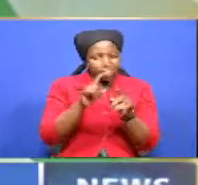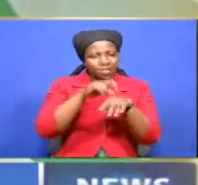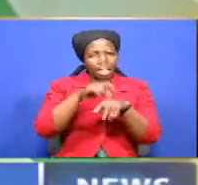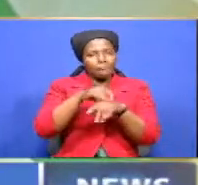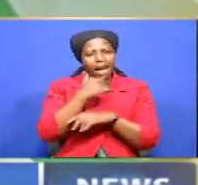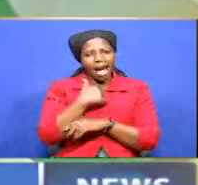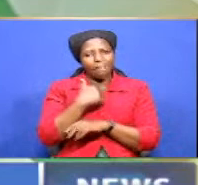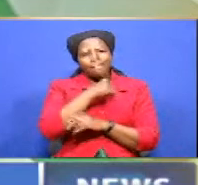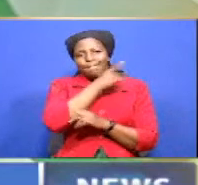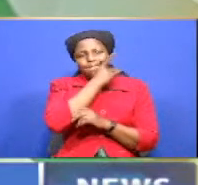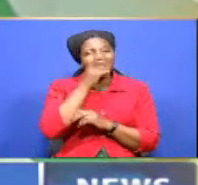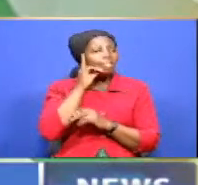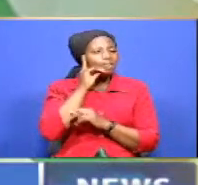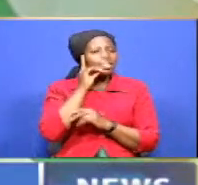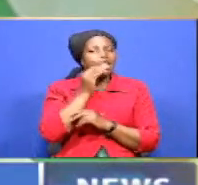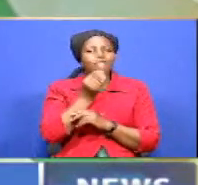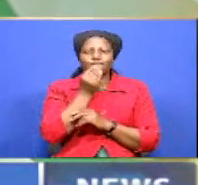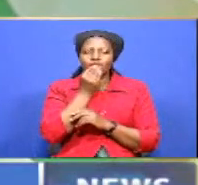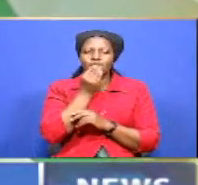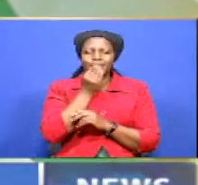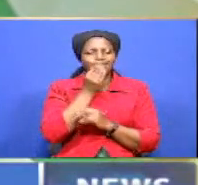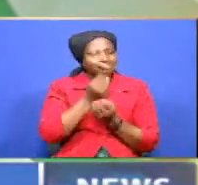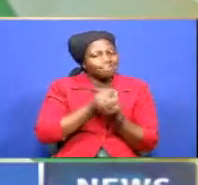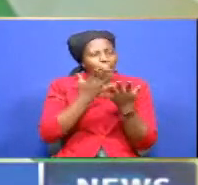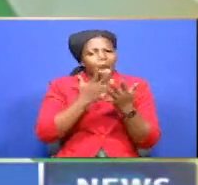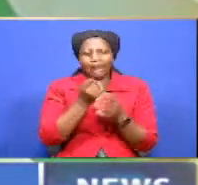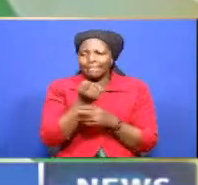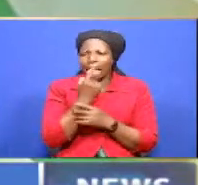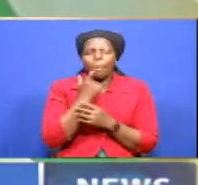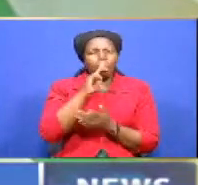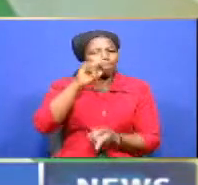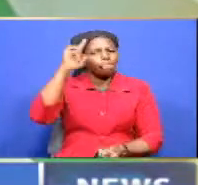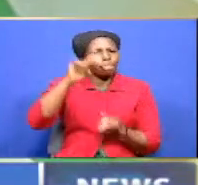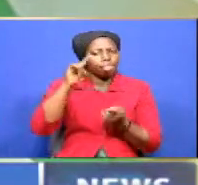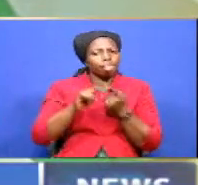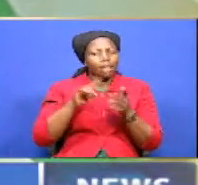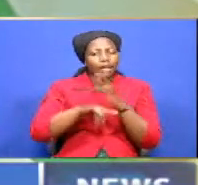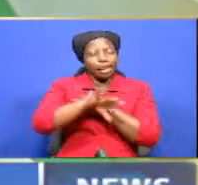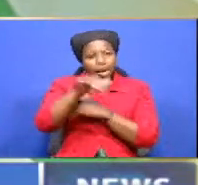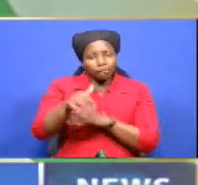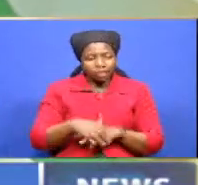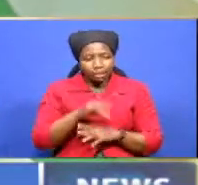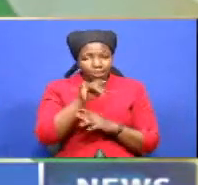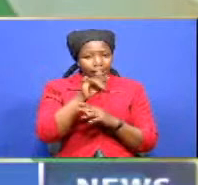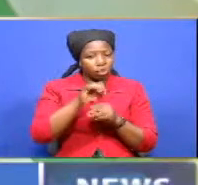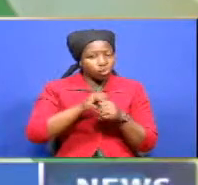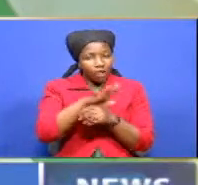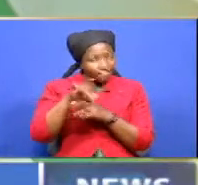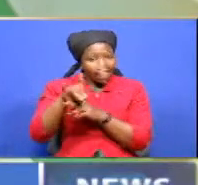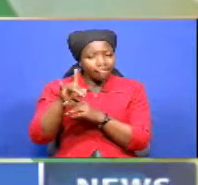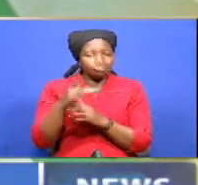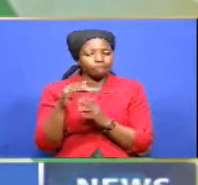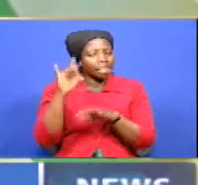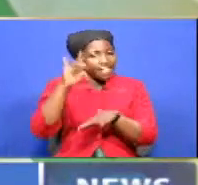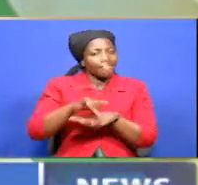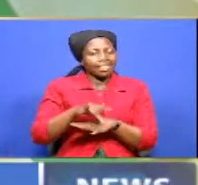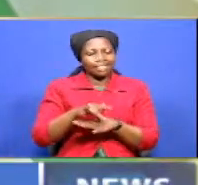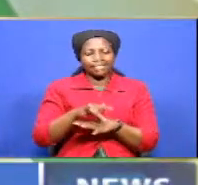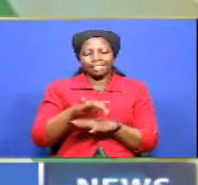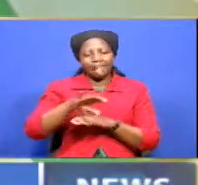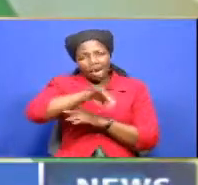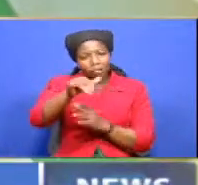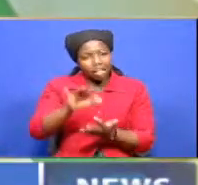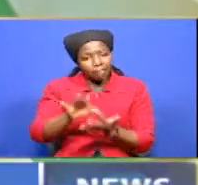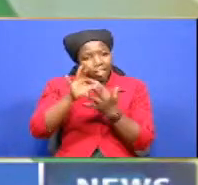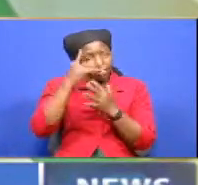drugs and food supplies in the county The COVID-19 domino effect has now taken a toll in the county especially